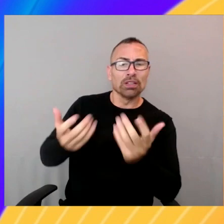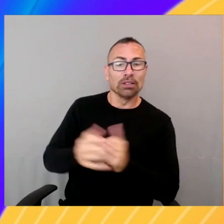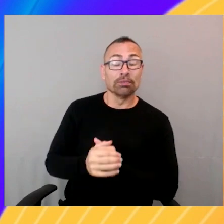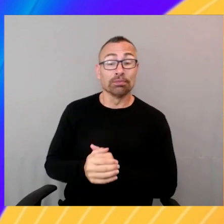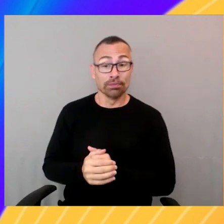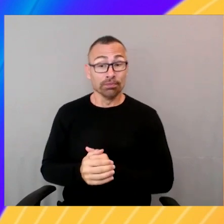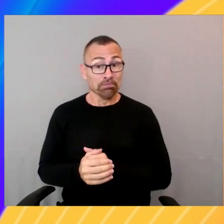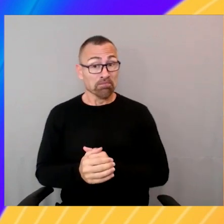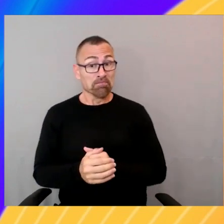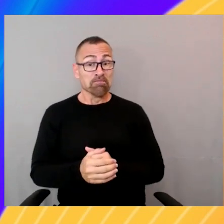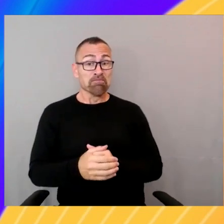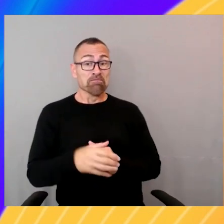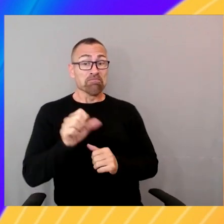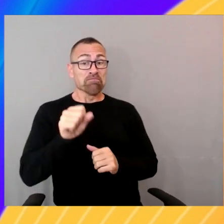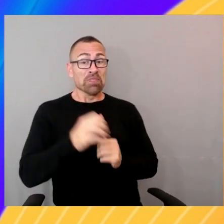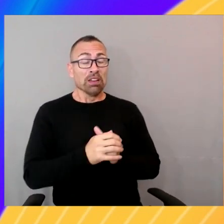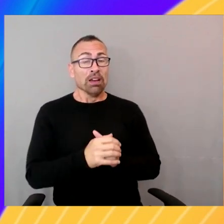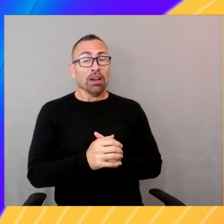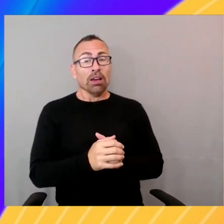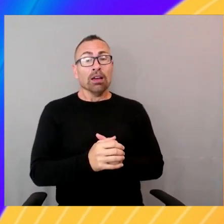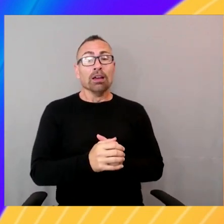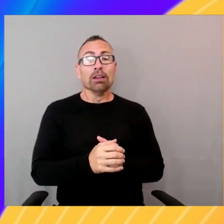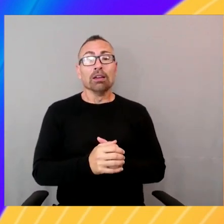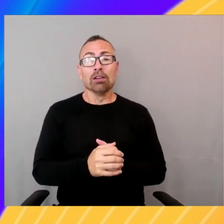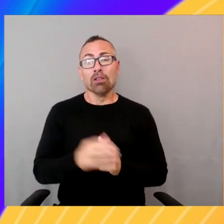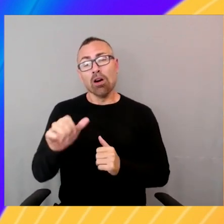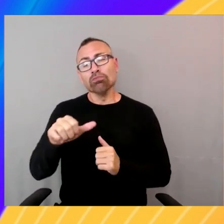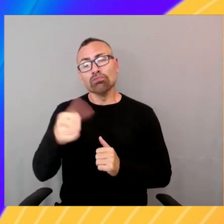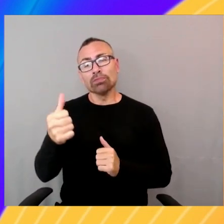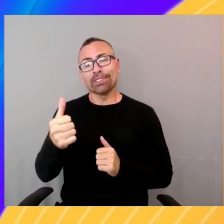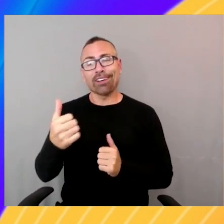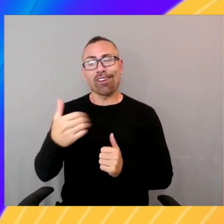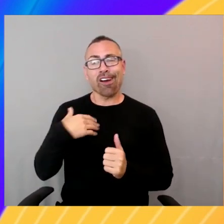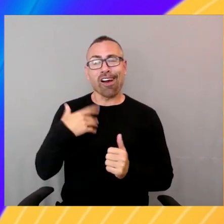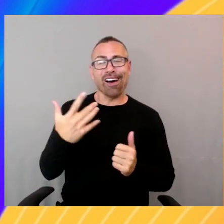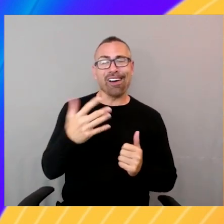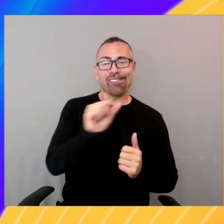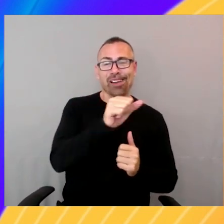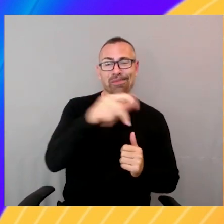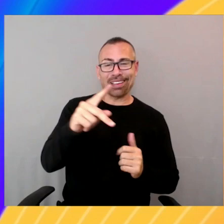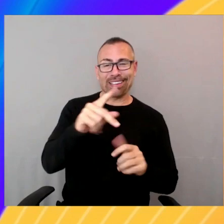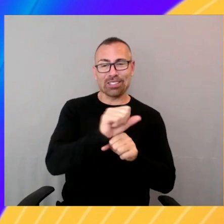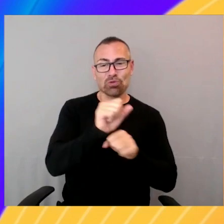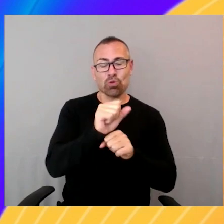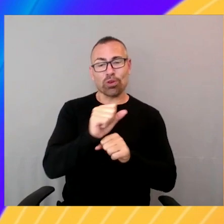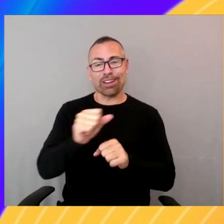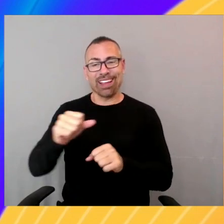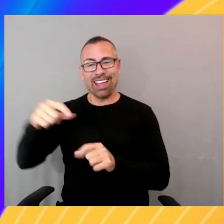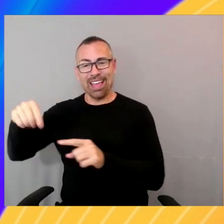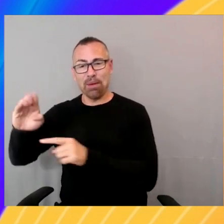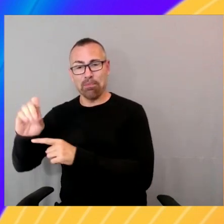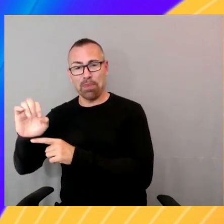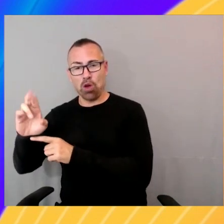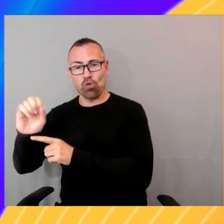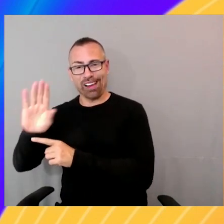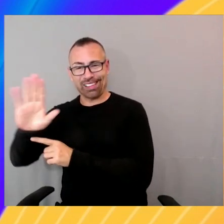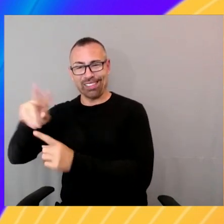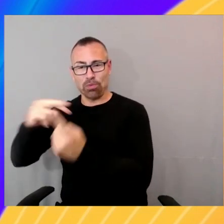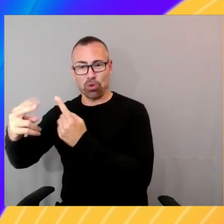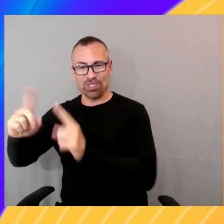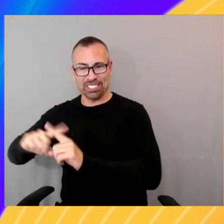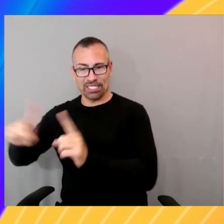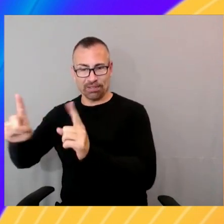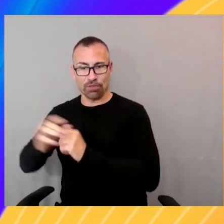differences compared to how other applications work versus how Bedrock approaches things. So number one, we want to provide